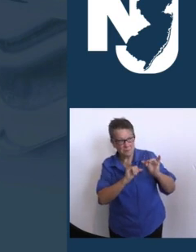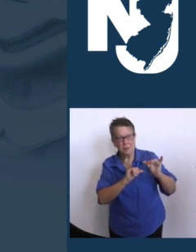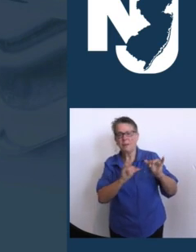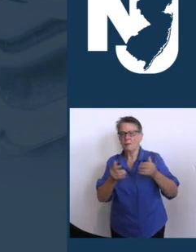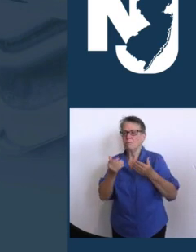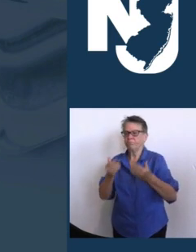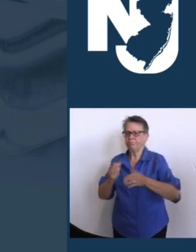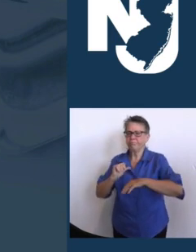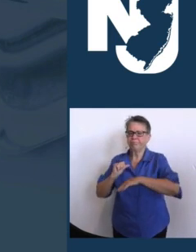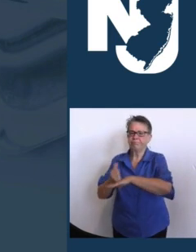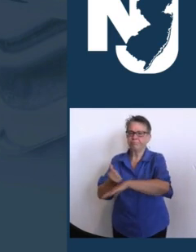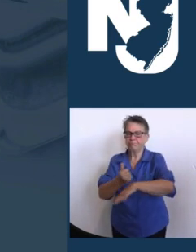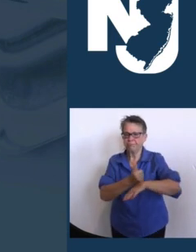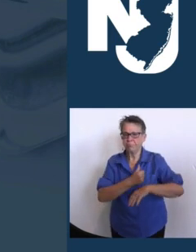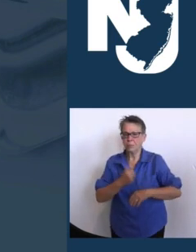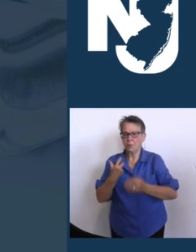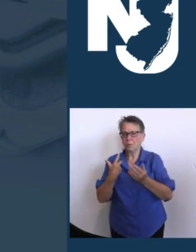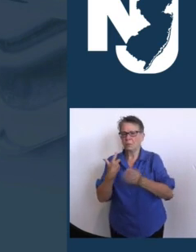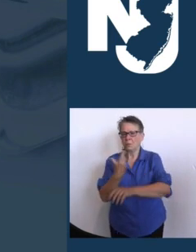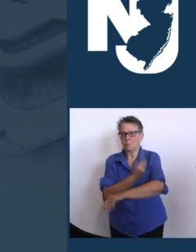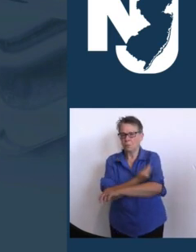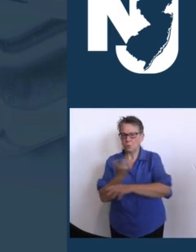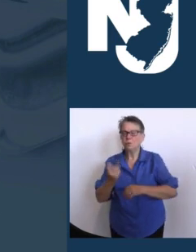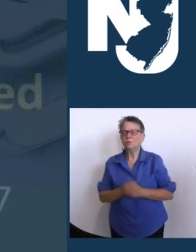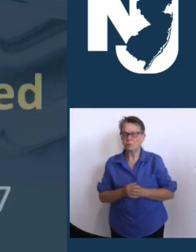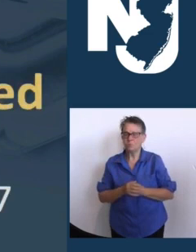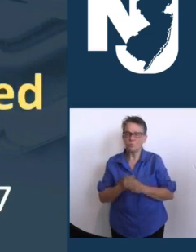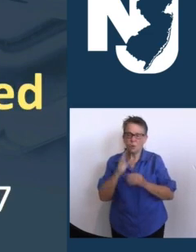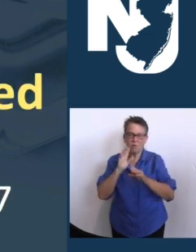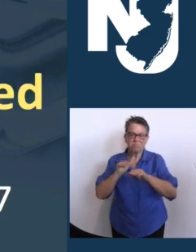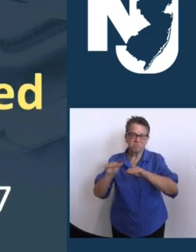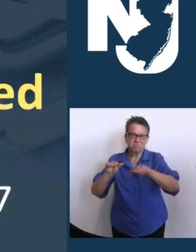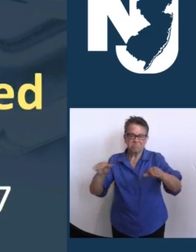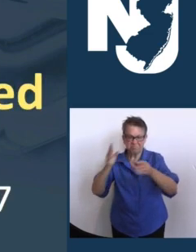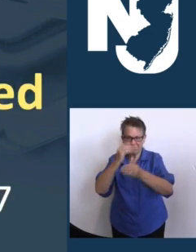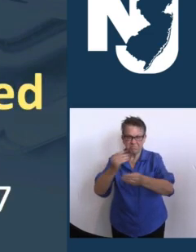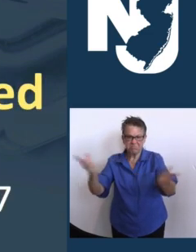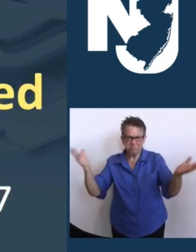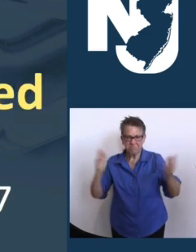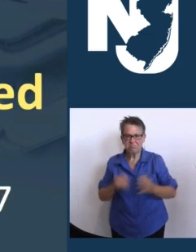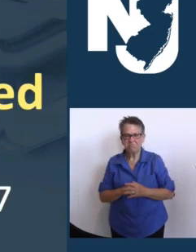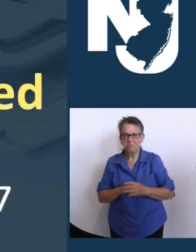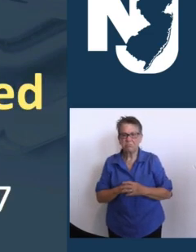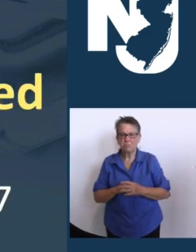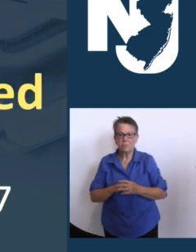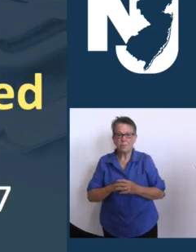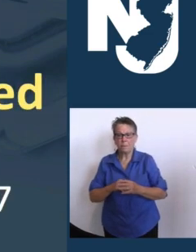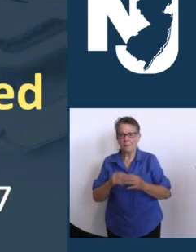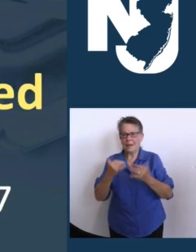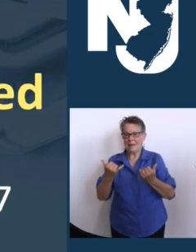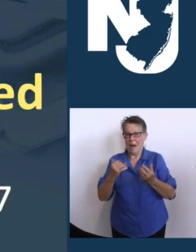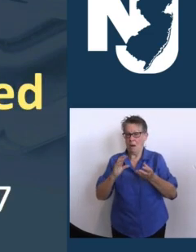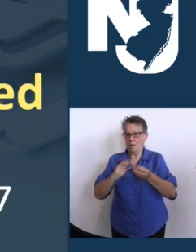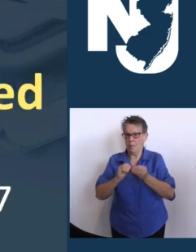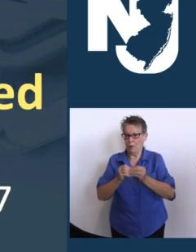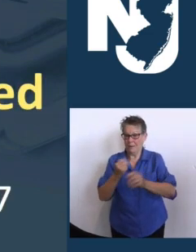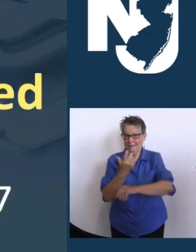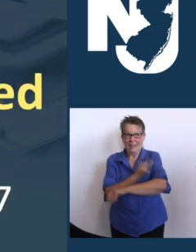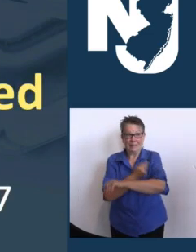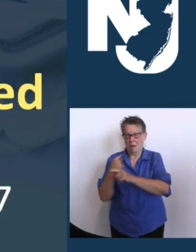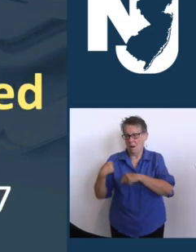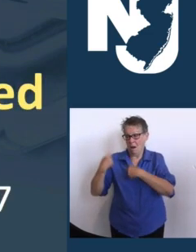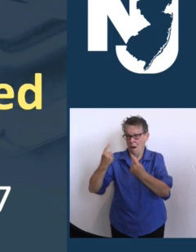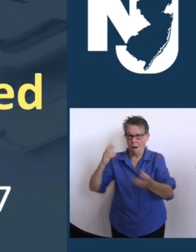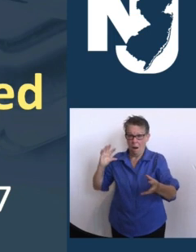take a look at the latest overall vaccination figures as of this morning. And this is the number, the total of all those who live,